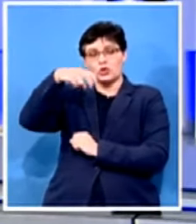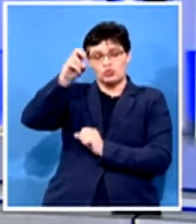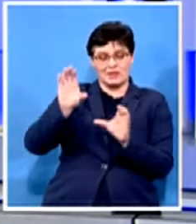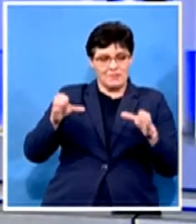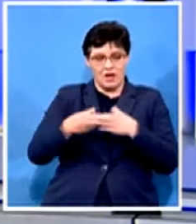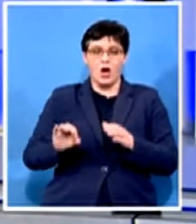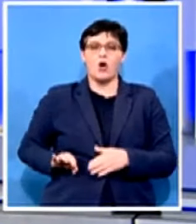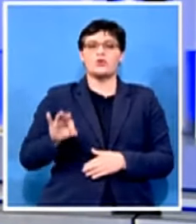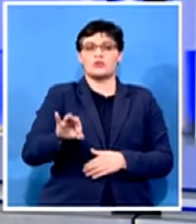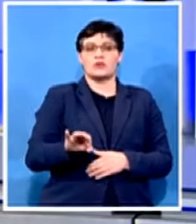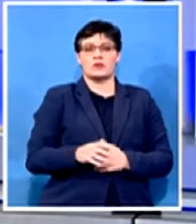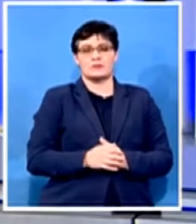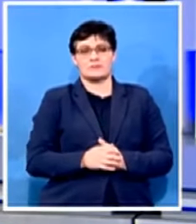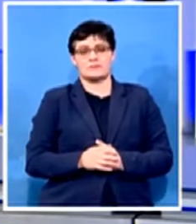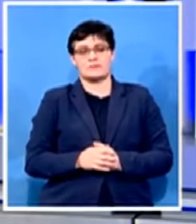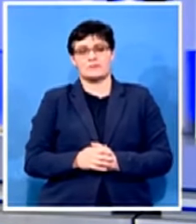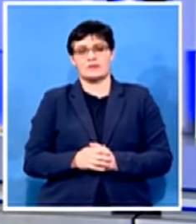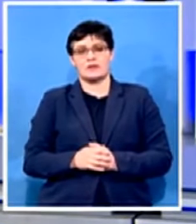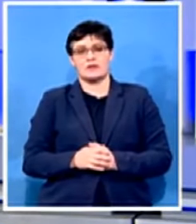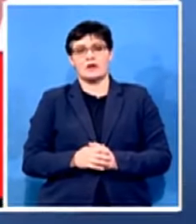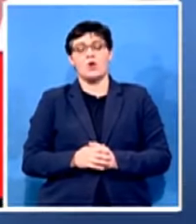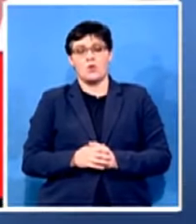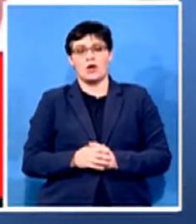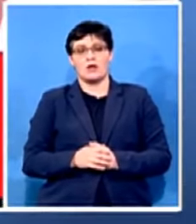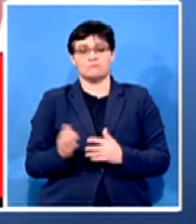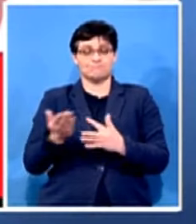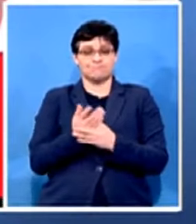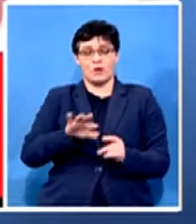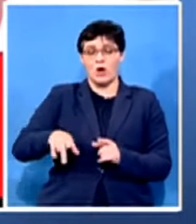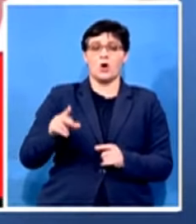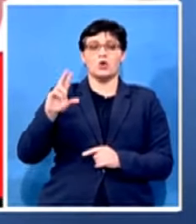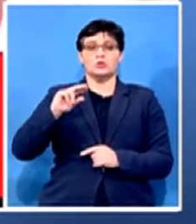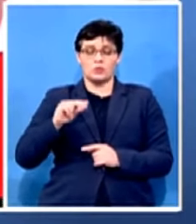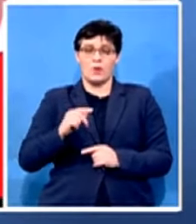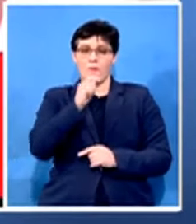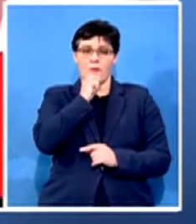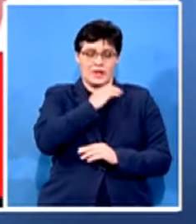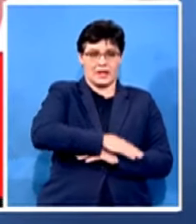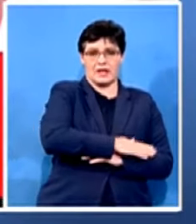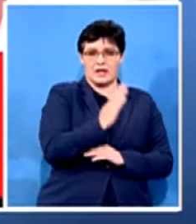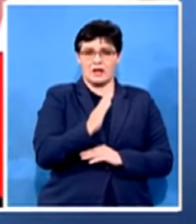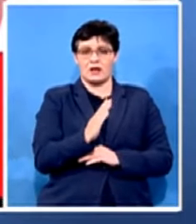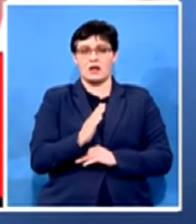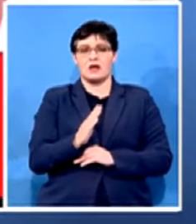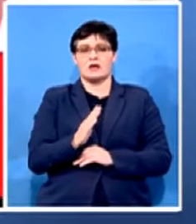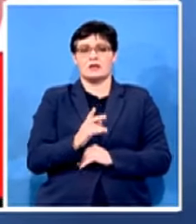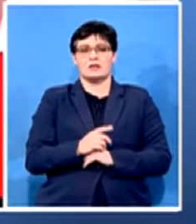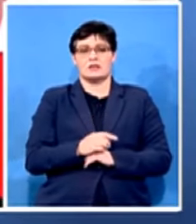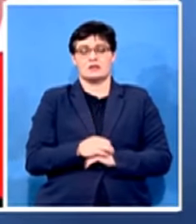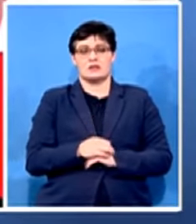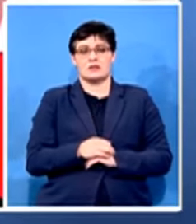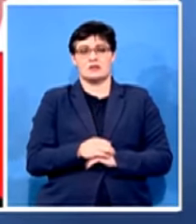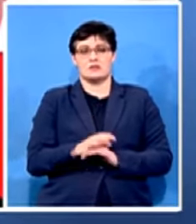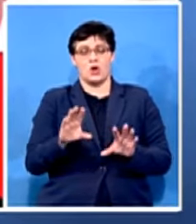all right we're taking out to that story we've been talking about all morning the democratic nursing organization of south africa denosa the